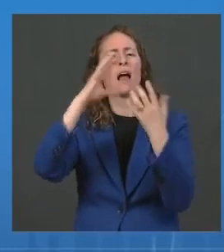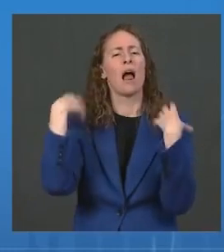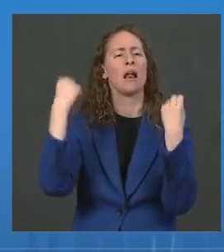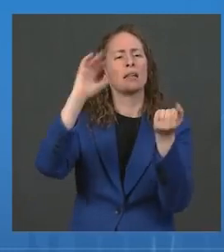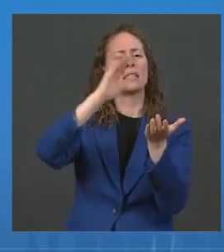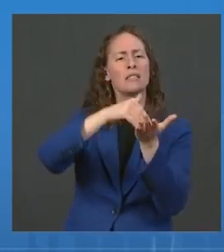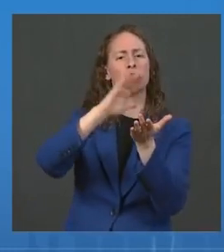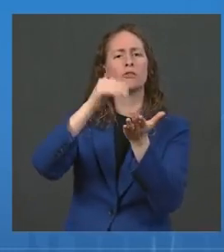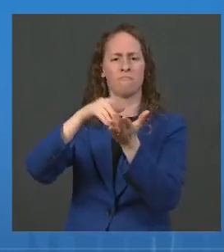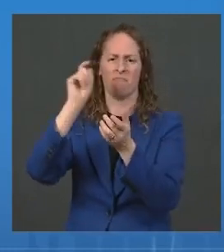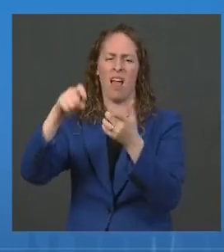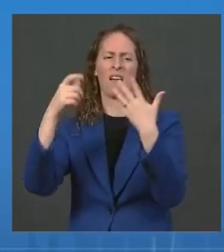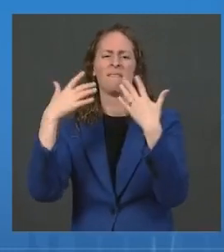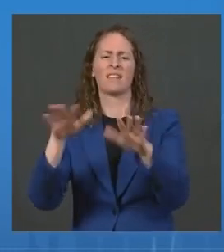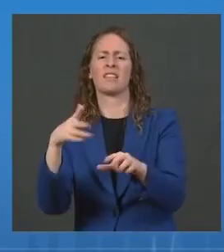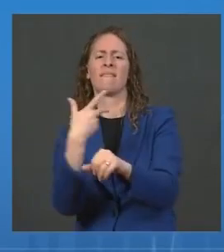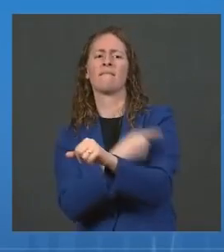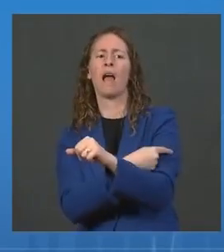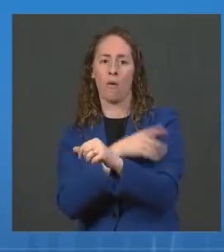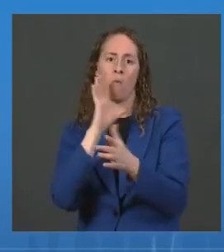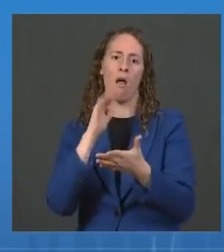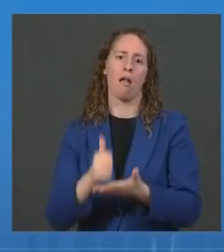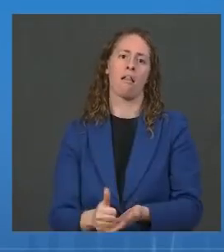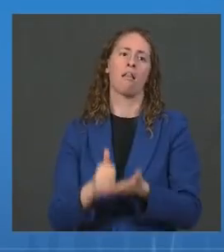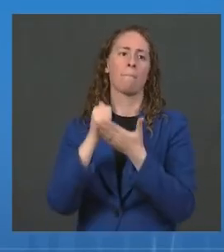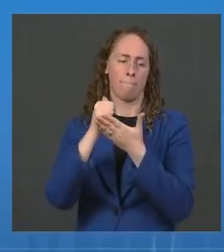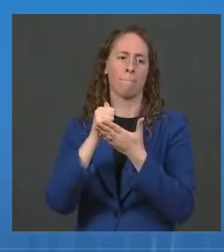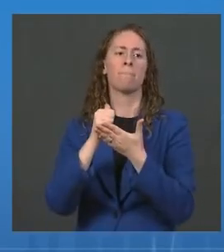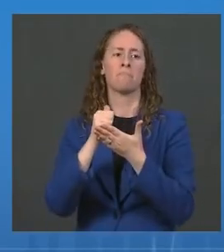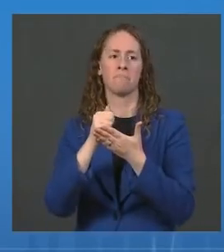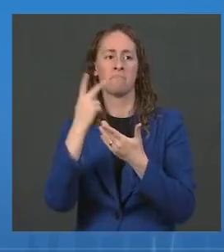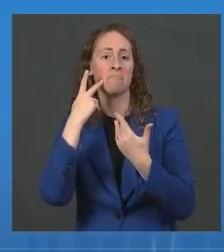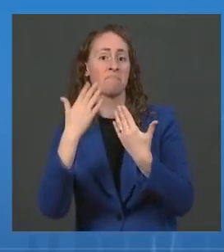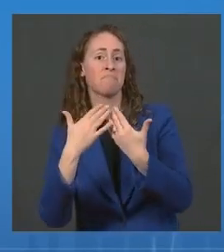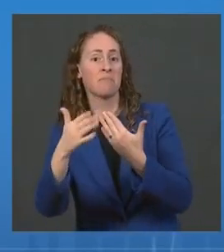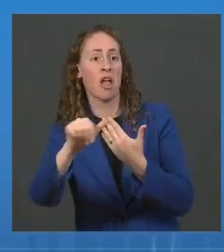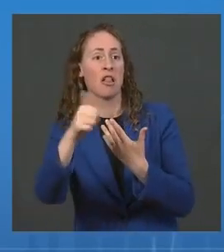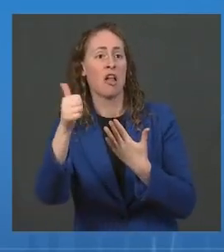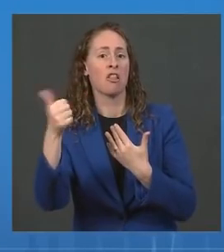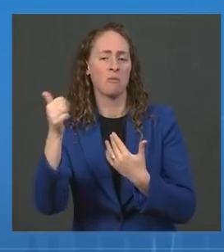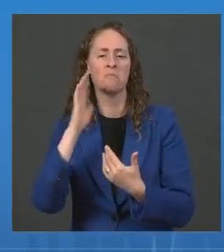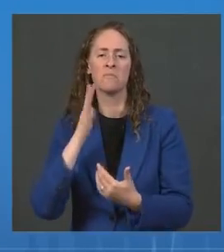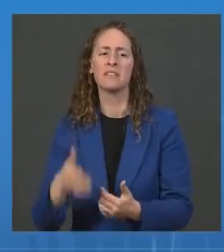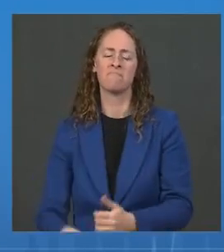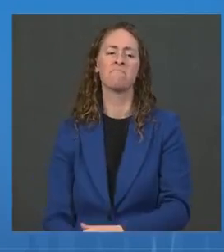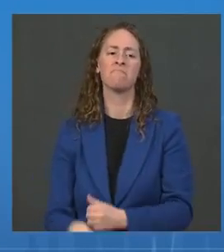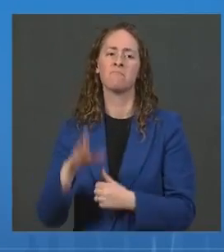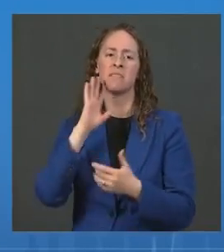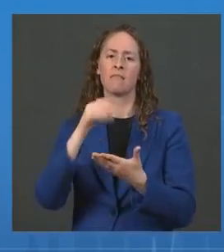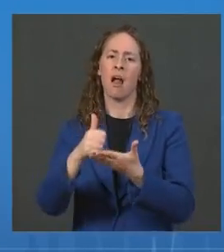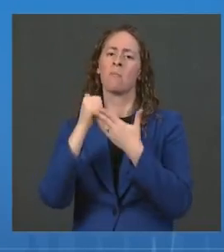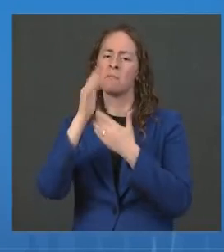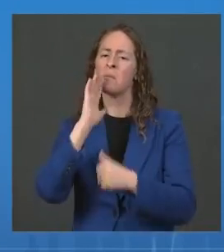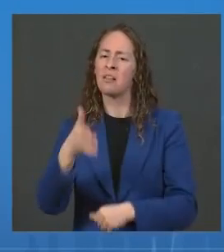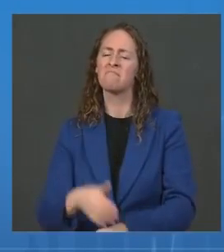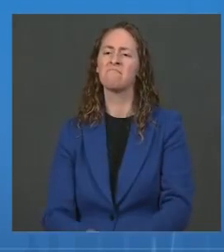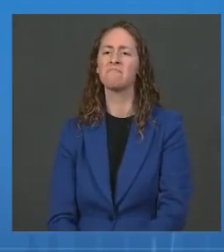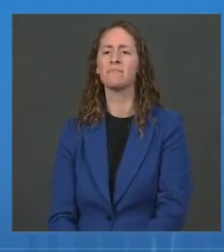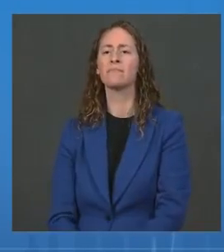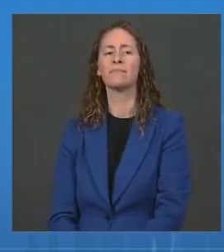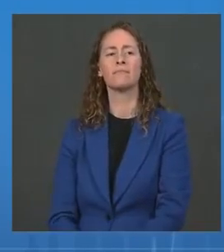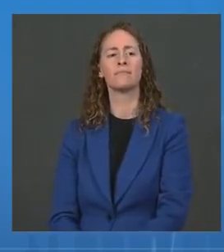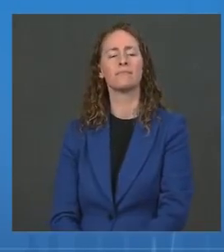anticipate that will make a difference as well. Thank you, Dr. Walensky. So, Josh, on the second part of your question, which I believe was about airlines,